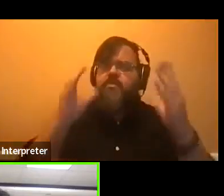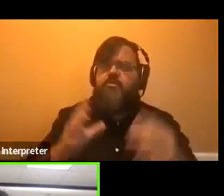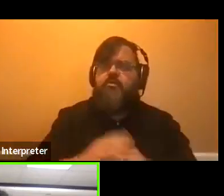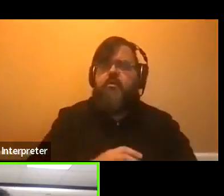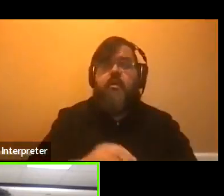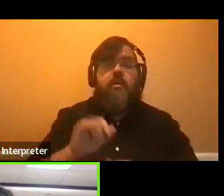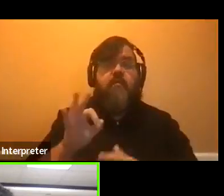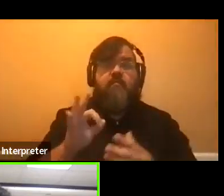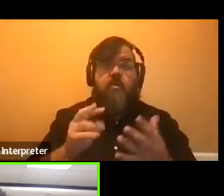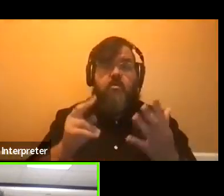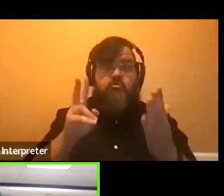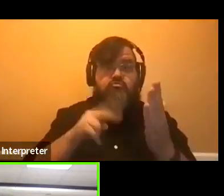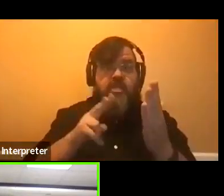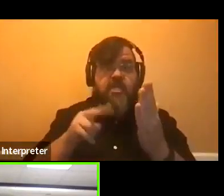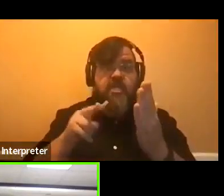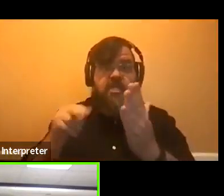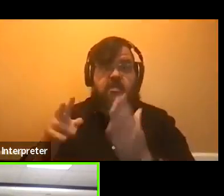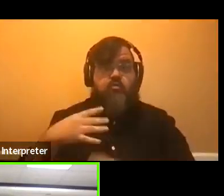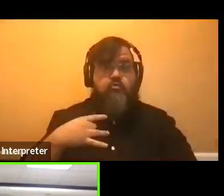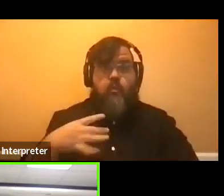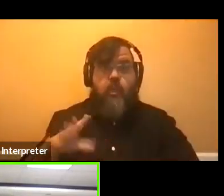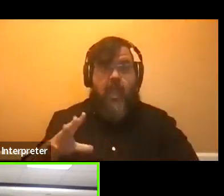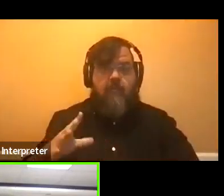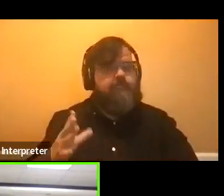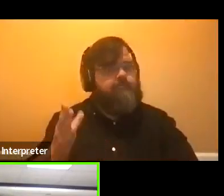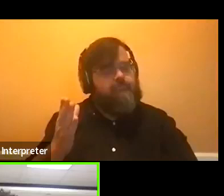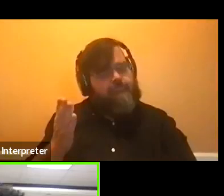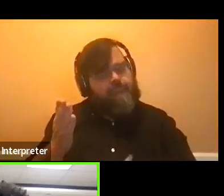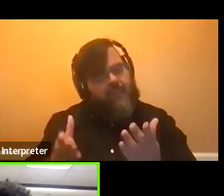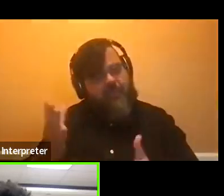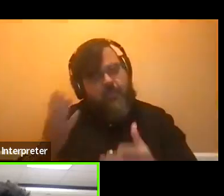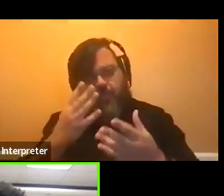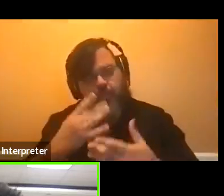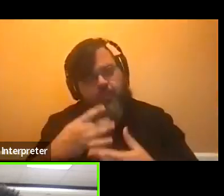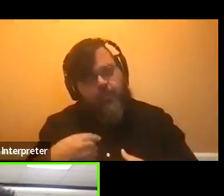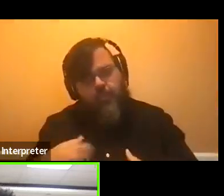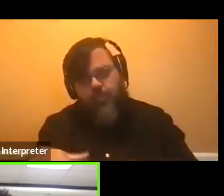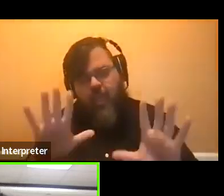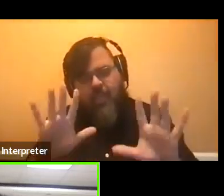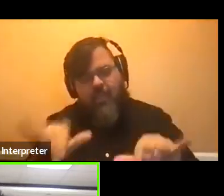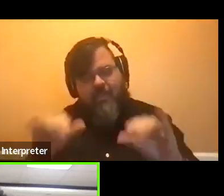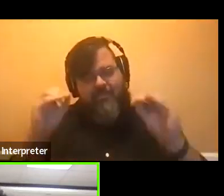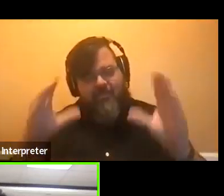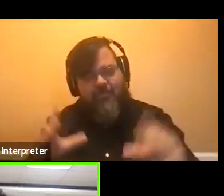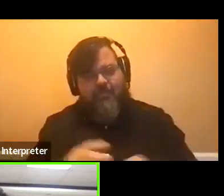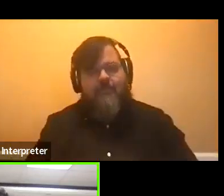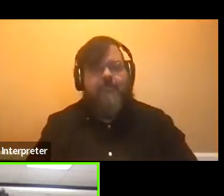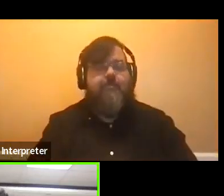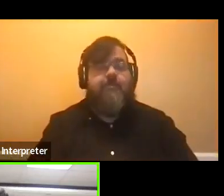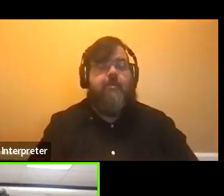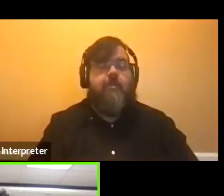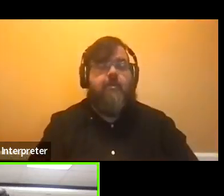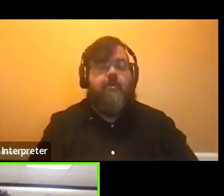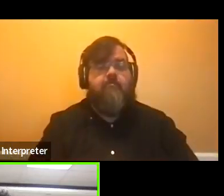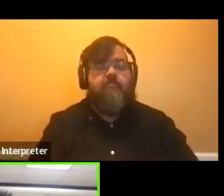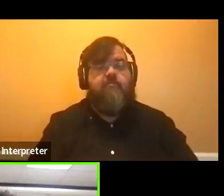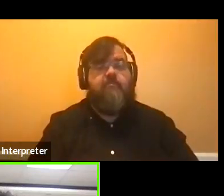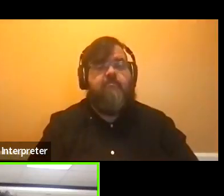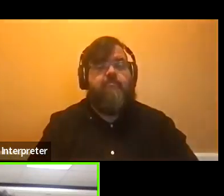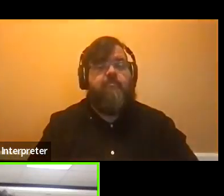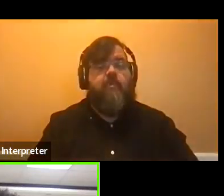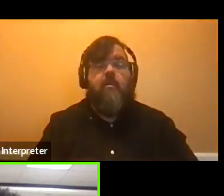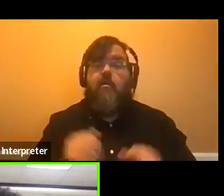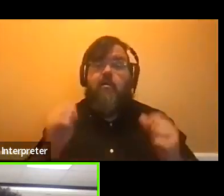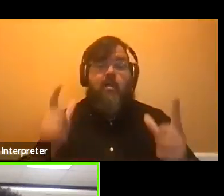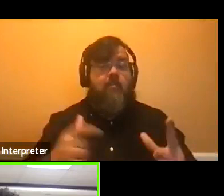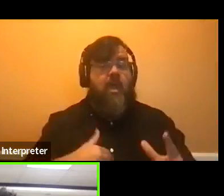of reading is not your forte, maybe that's not the professor for you. Not necessarily, like, the course itself. All of